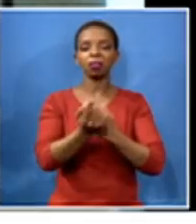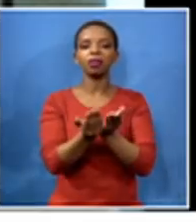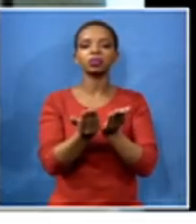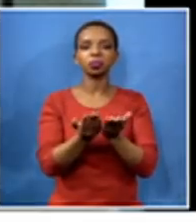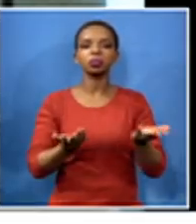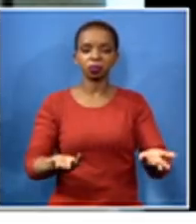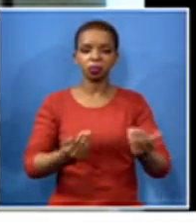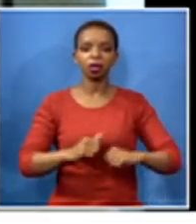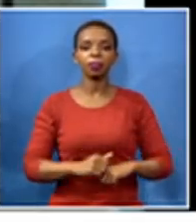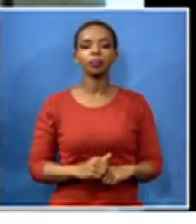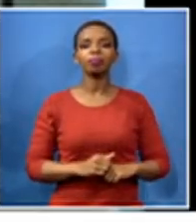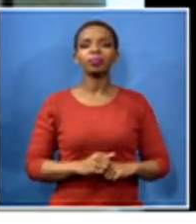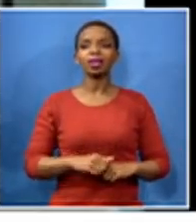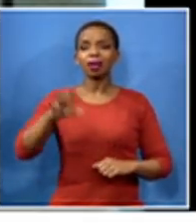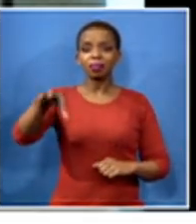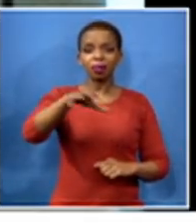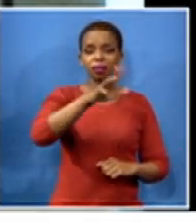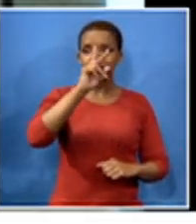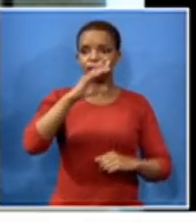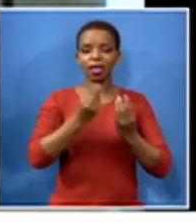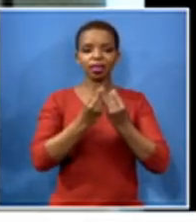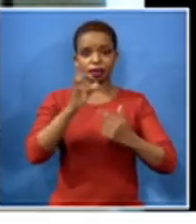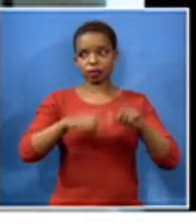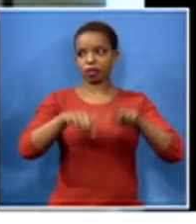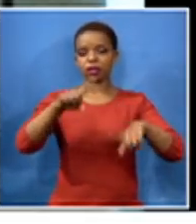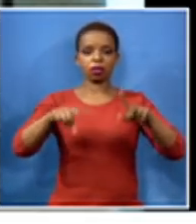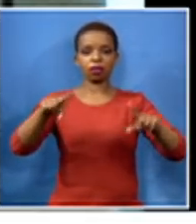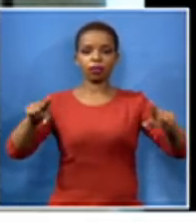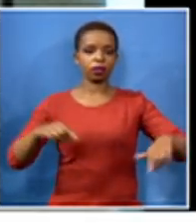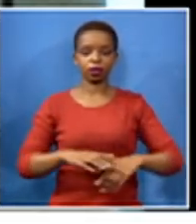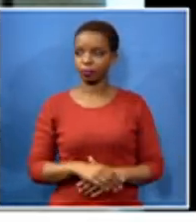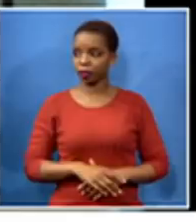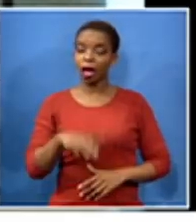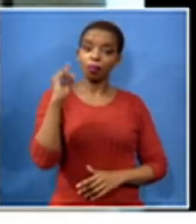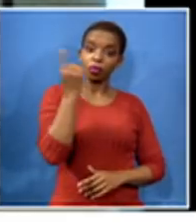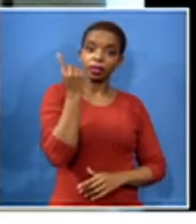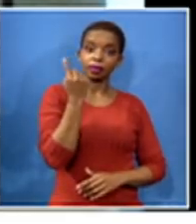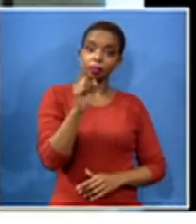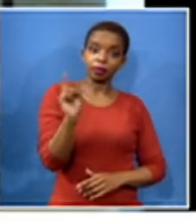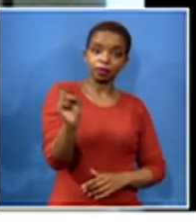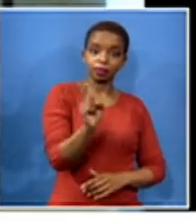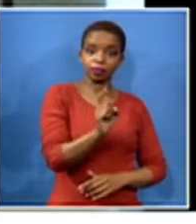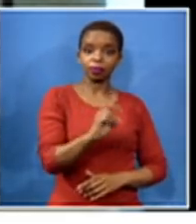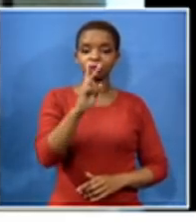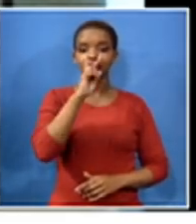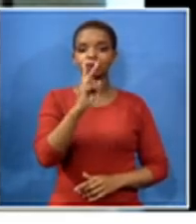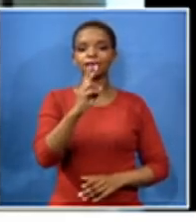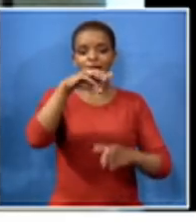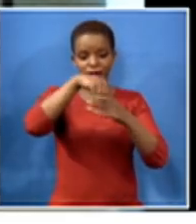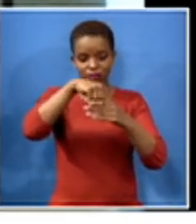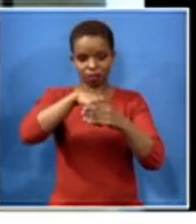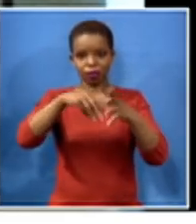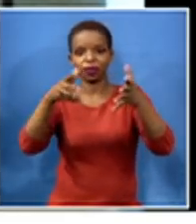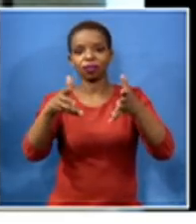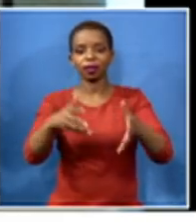seem to be doing different things and tragically the principals are caught up in the middle of this because sometimes very